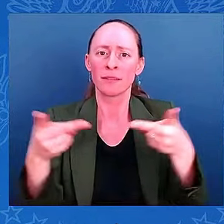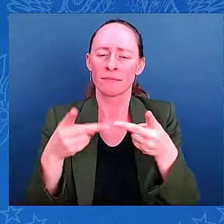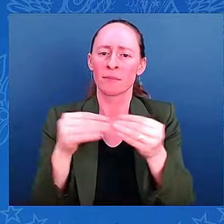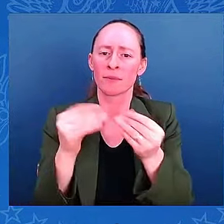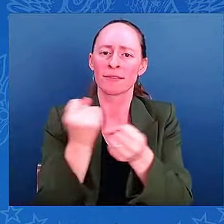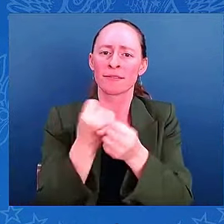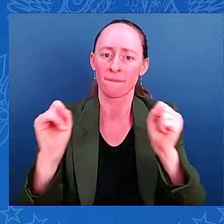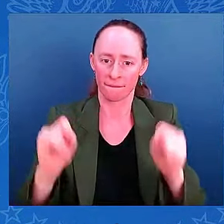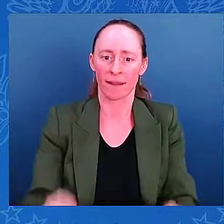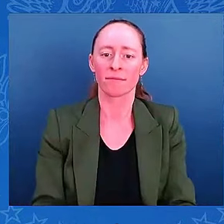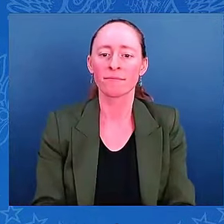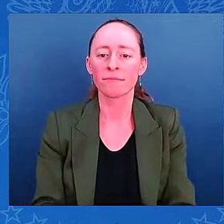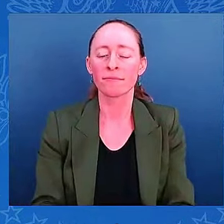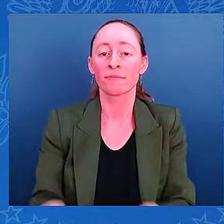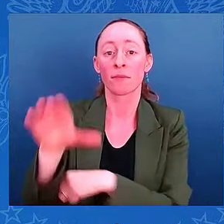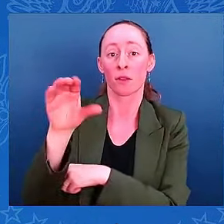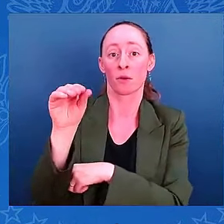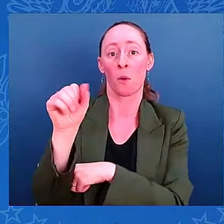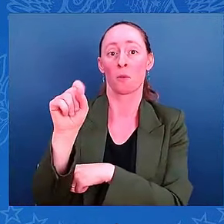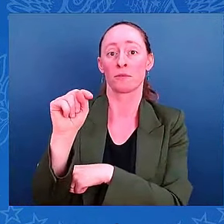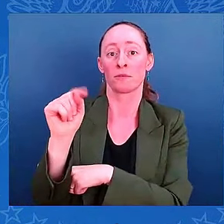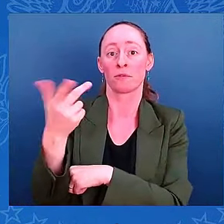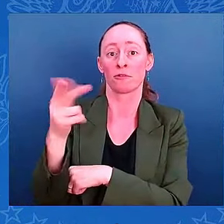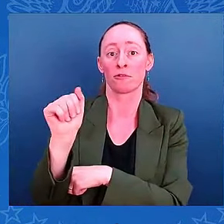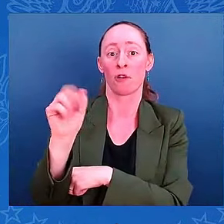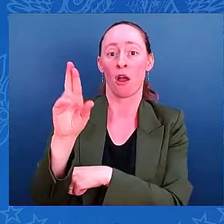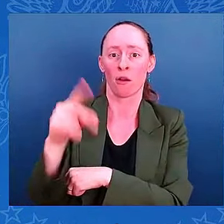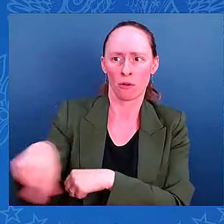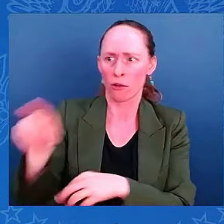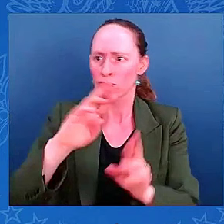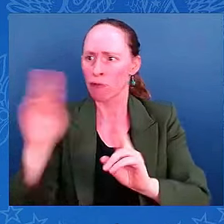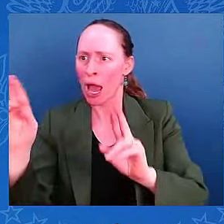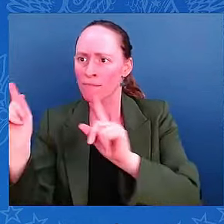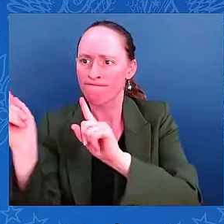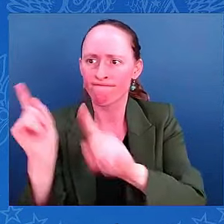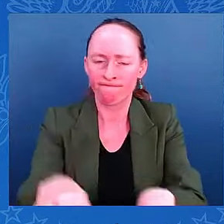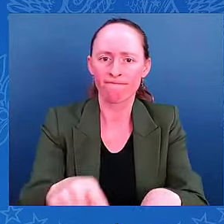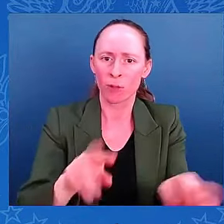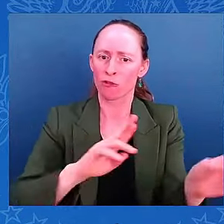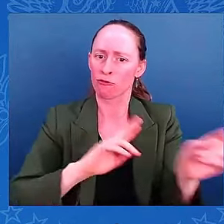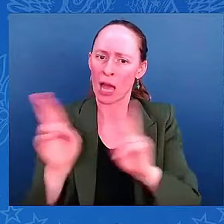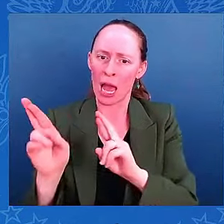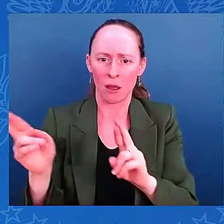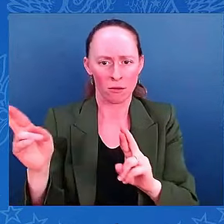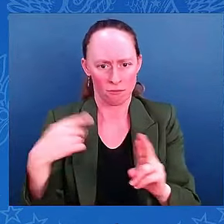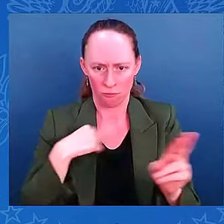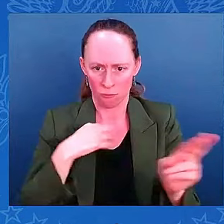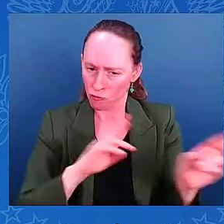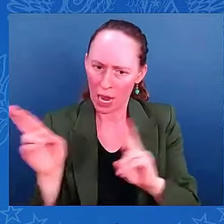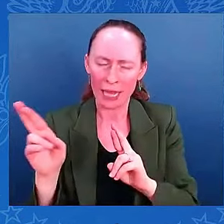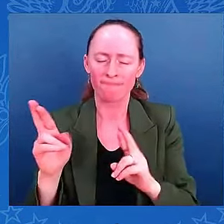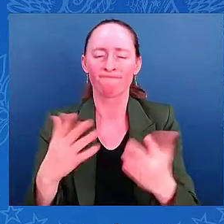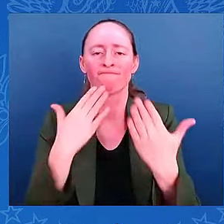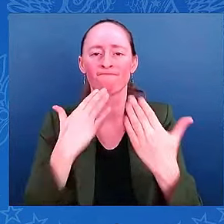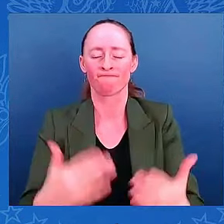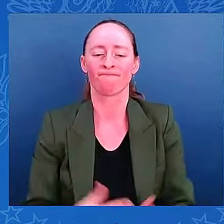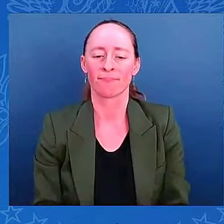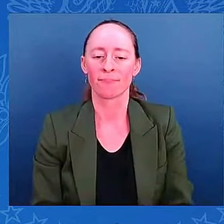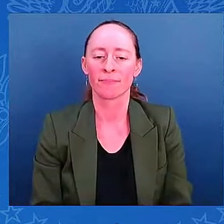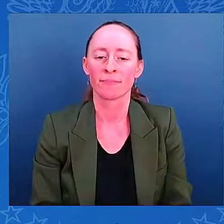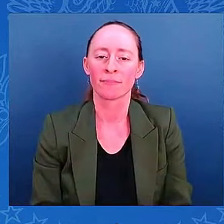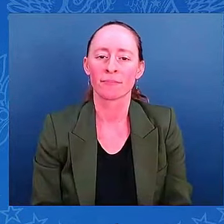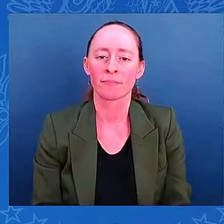we are well-positioned for that. Thank you, sir. Admiral, one of the things that